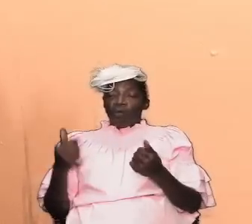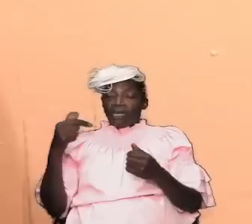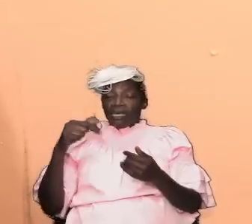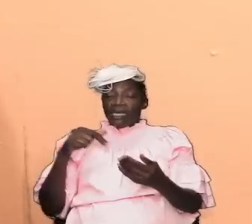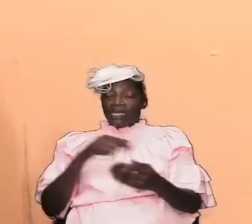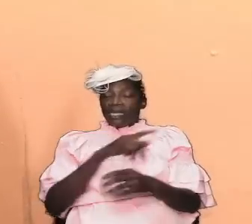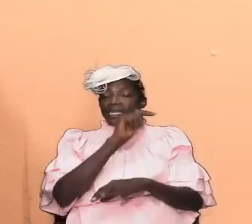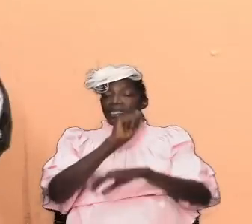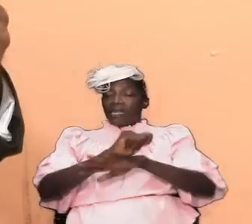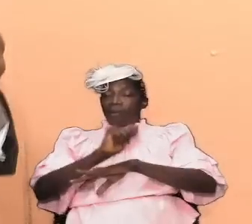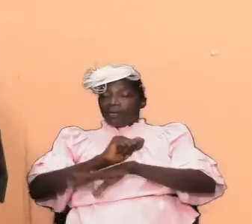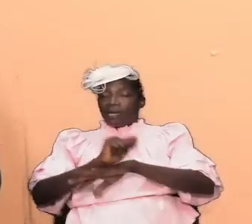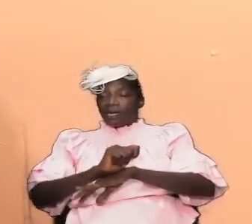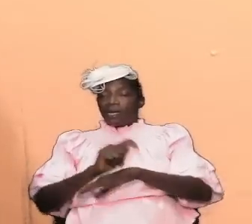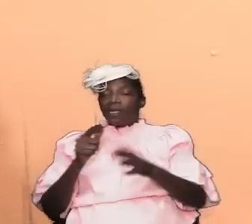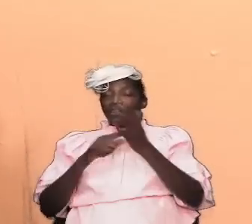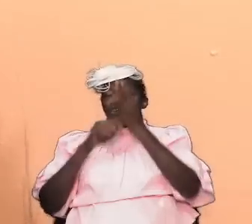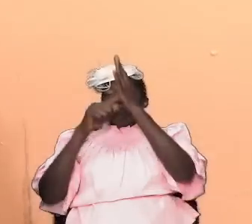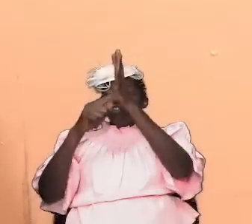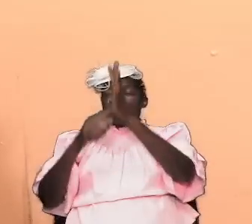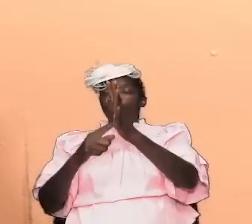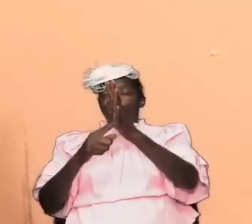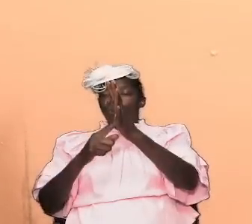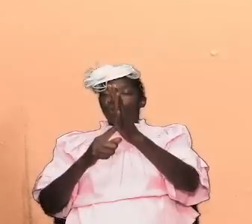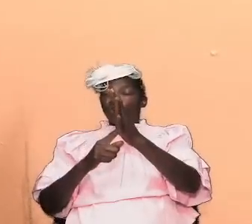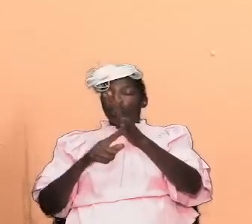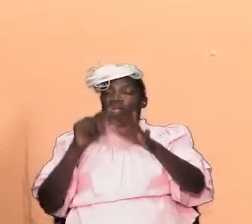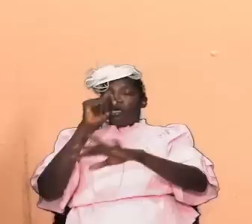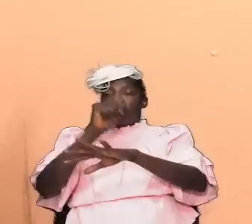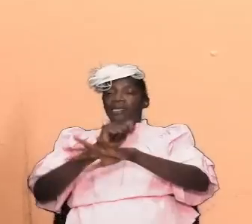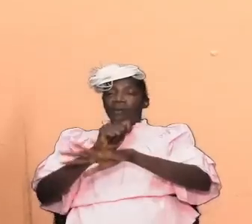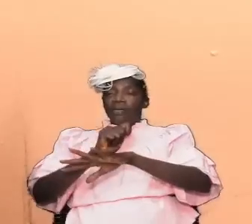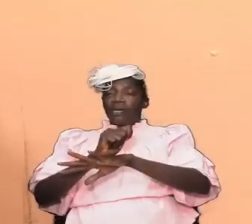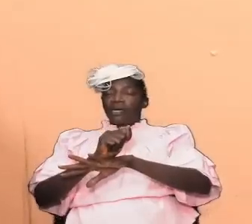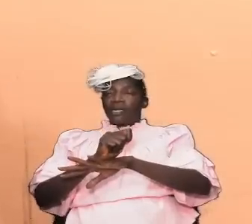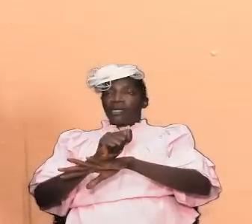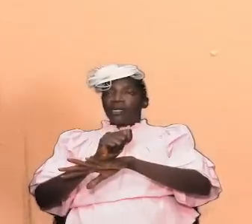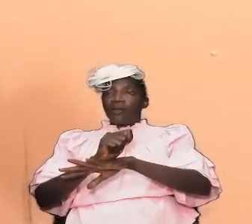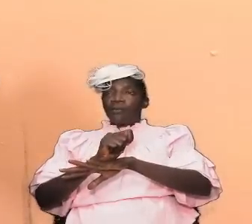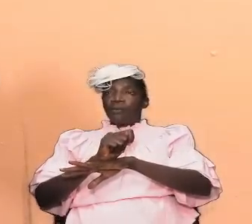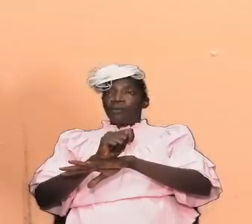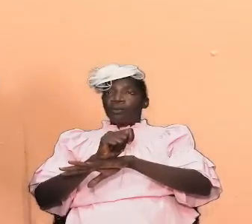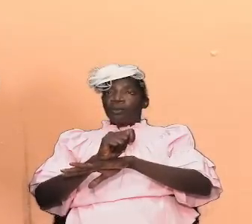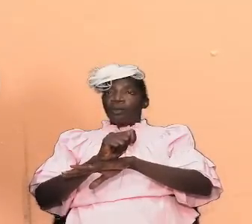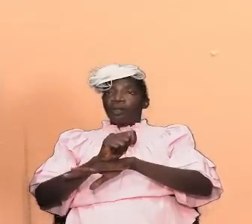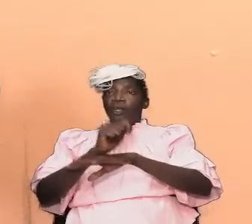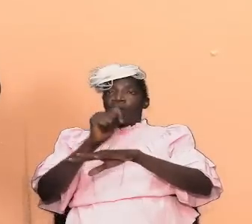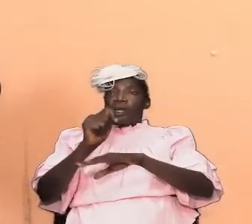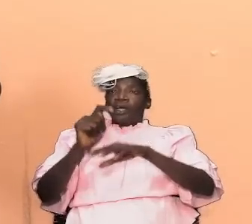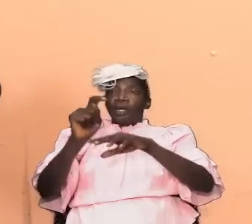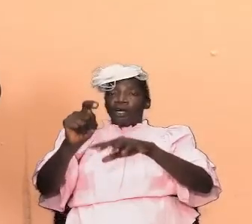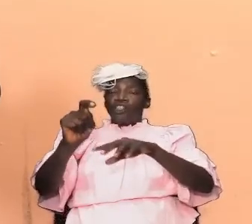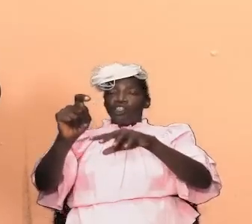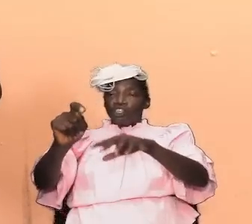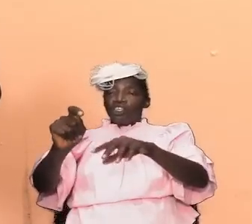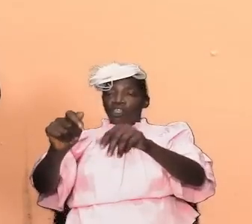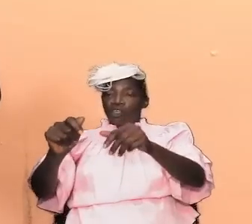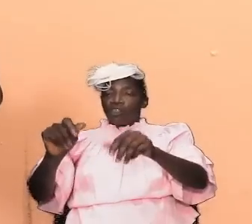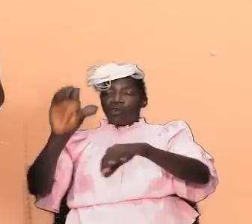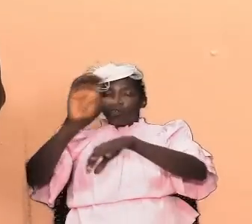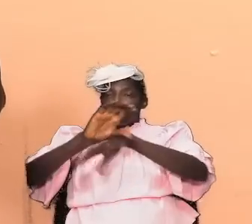are going to show that the tabernacle all the way down to the church was one plan of